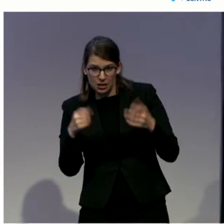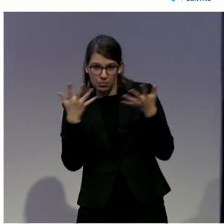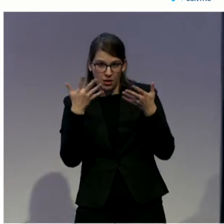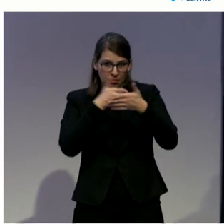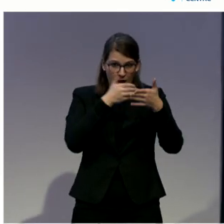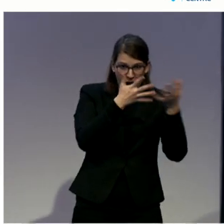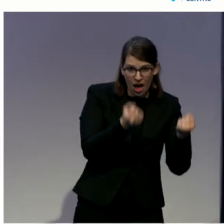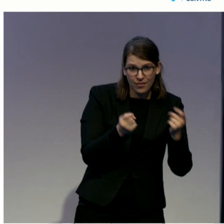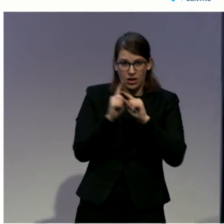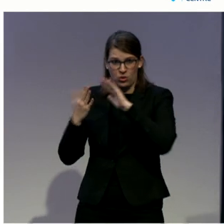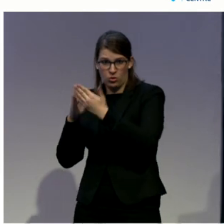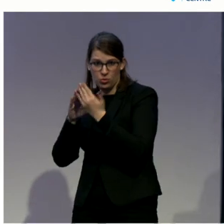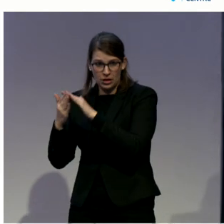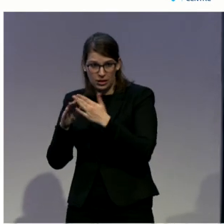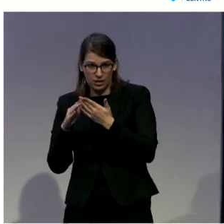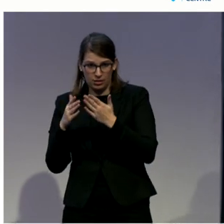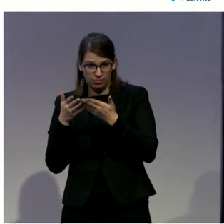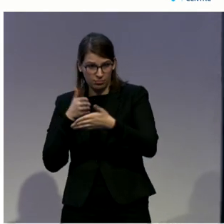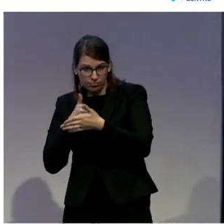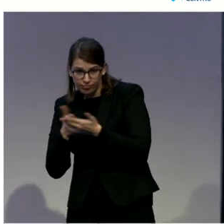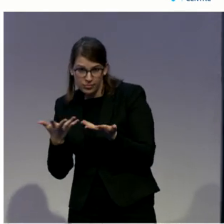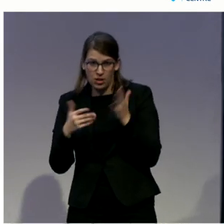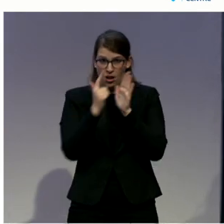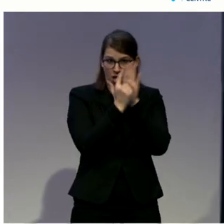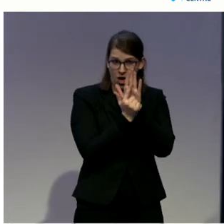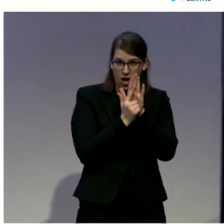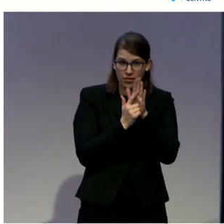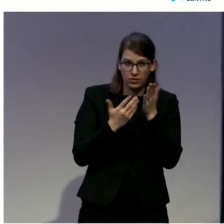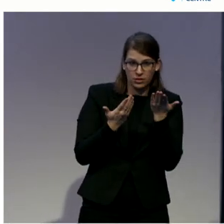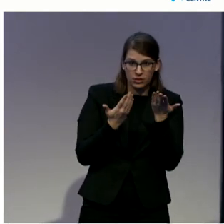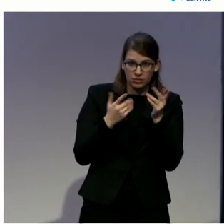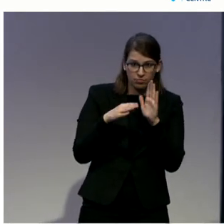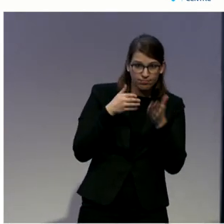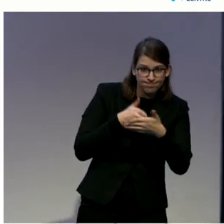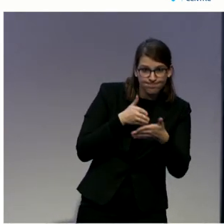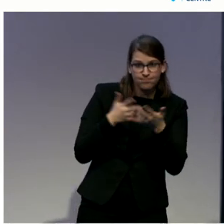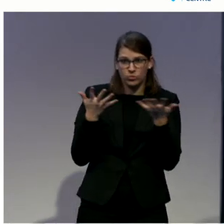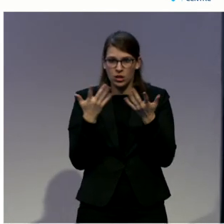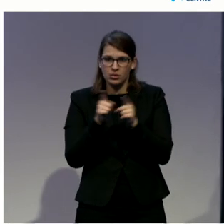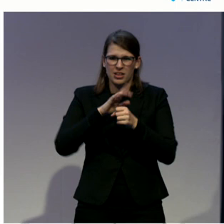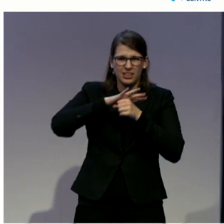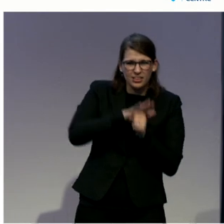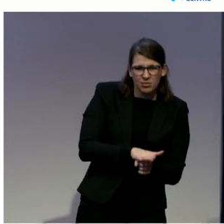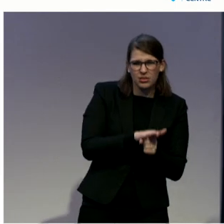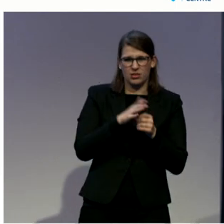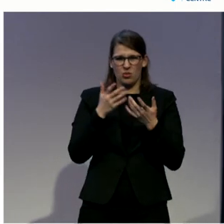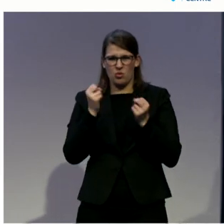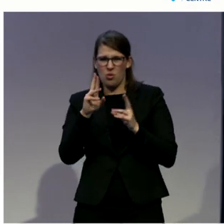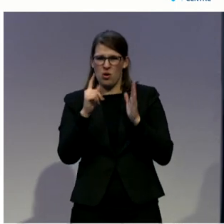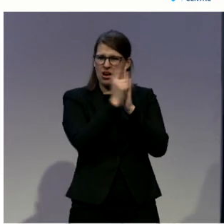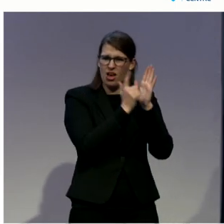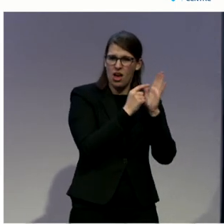discriminatory laws and or lack of adequate laws and access to information. Legal information, information, that is.